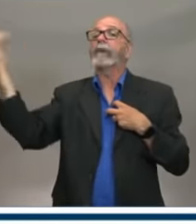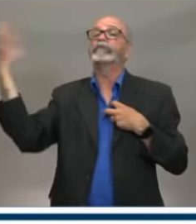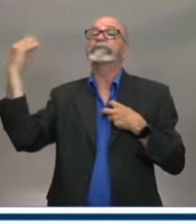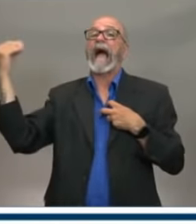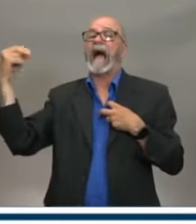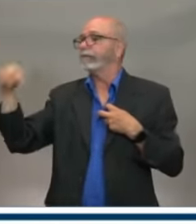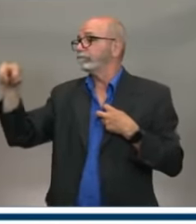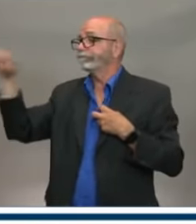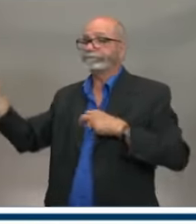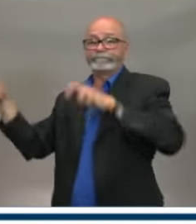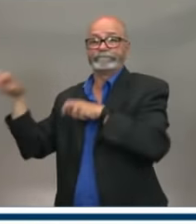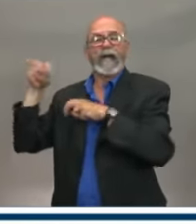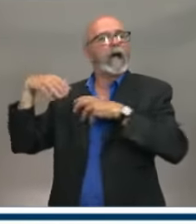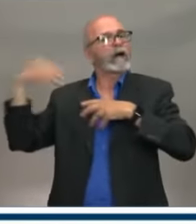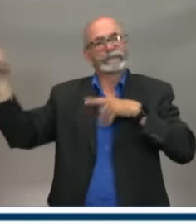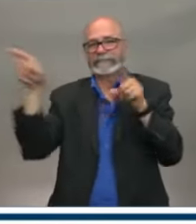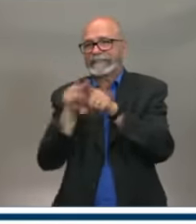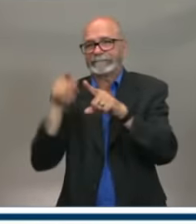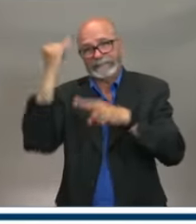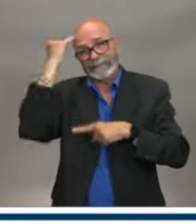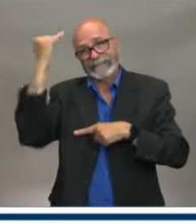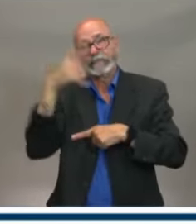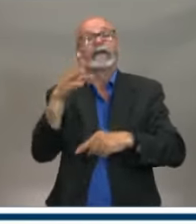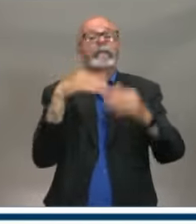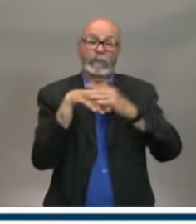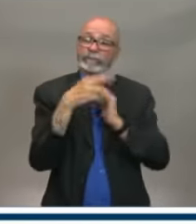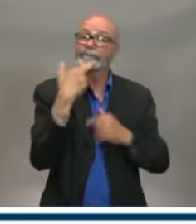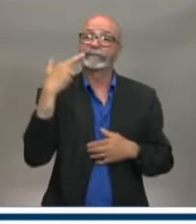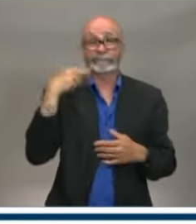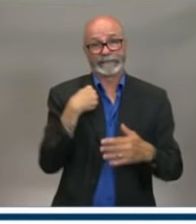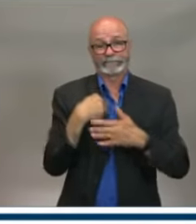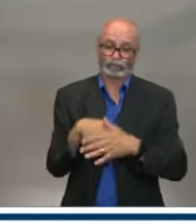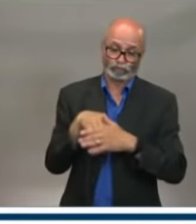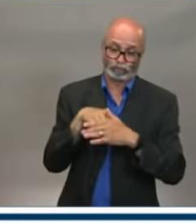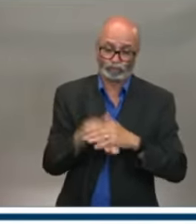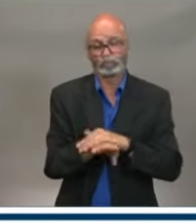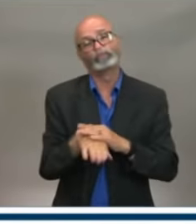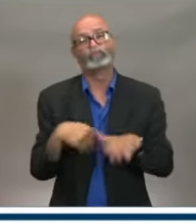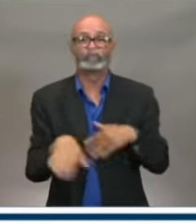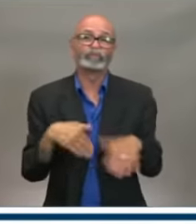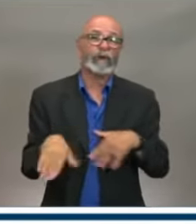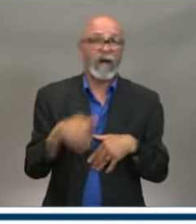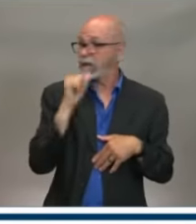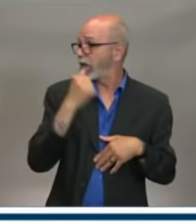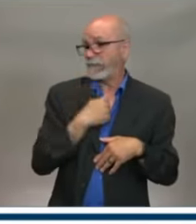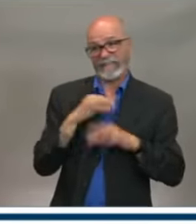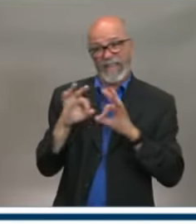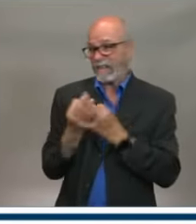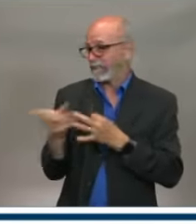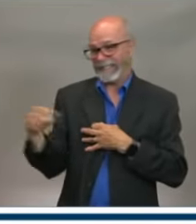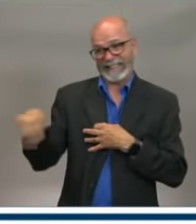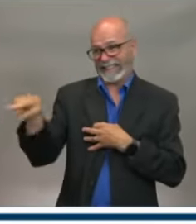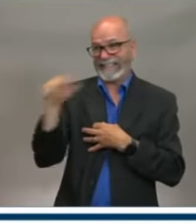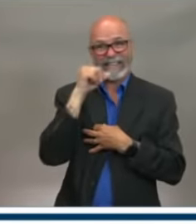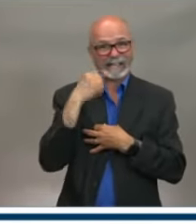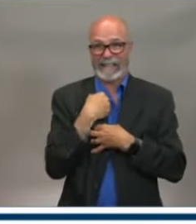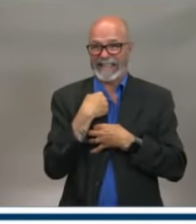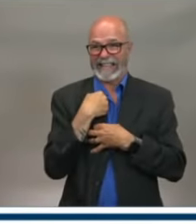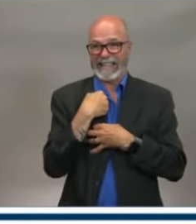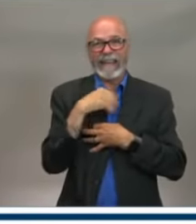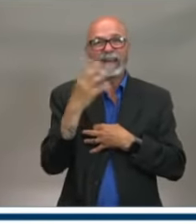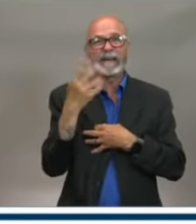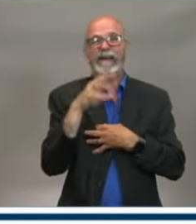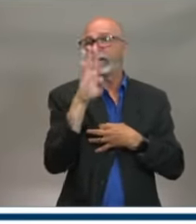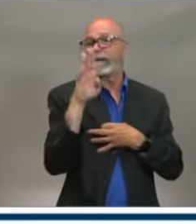if you go to a restaurant with somebody who's not in your household or household bubble, you actually have to sit down so you're maintaining